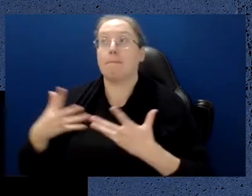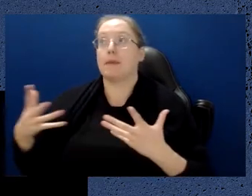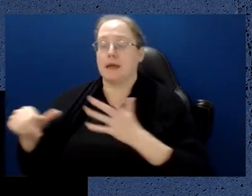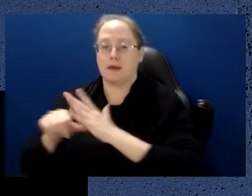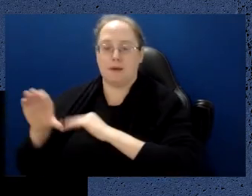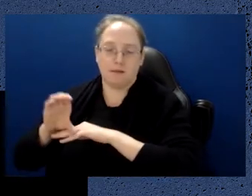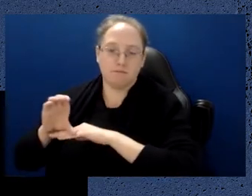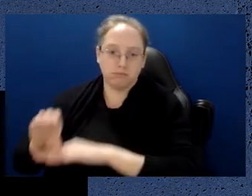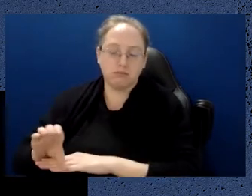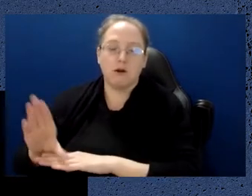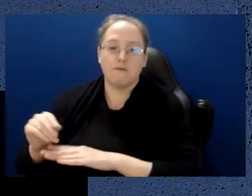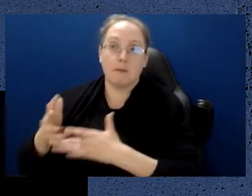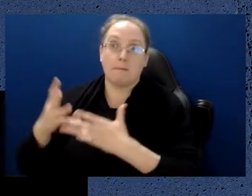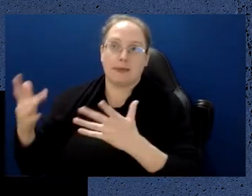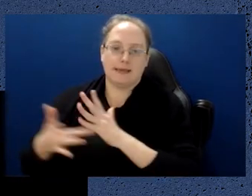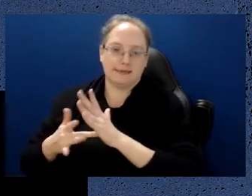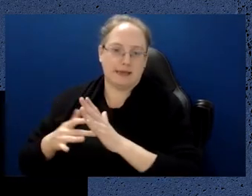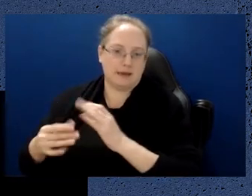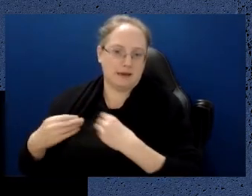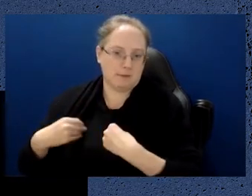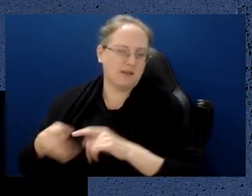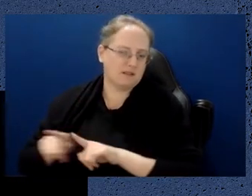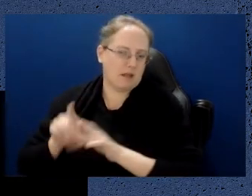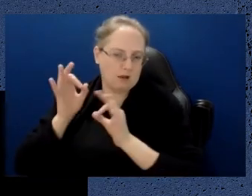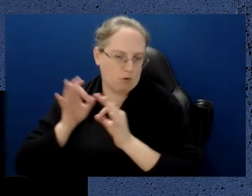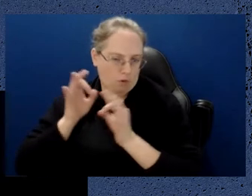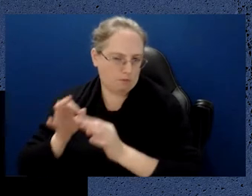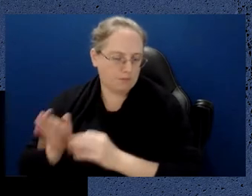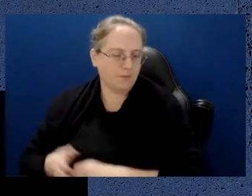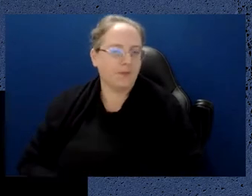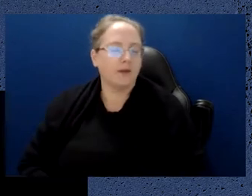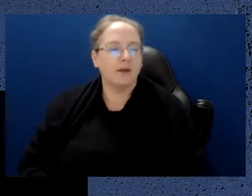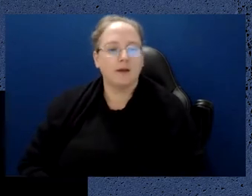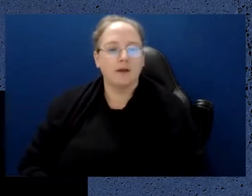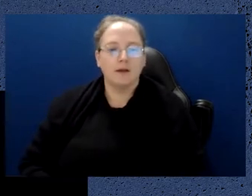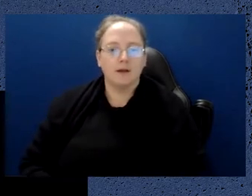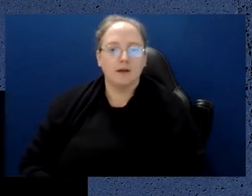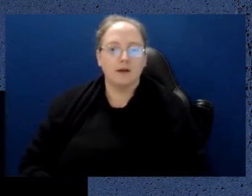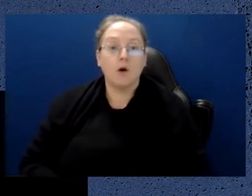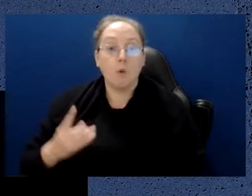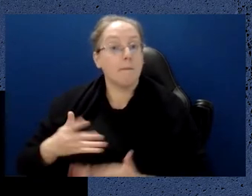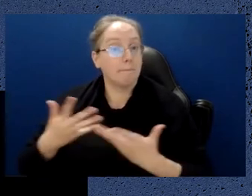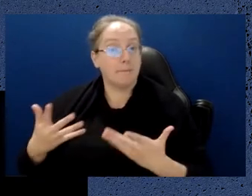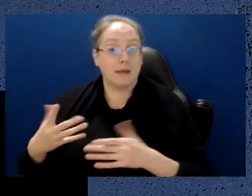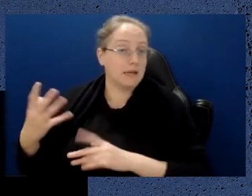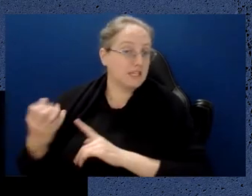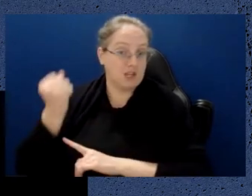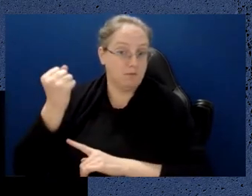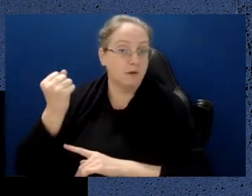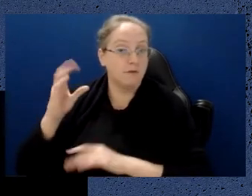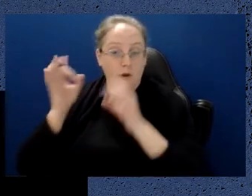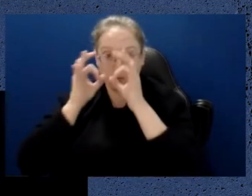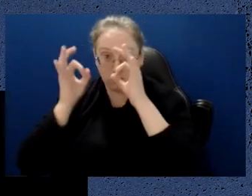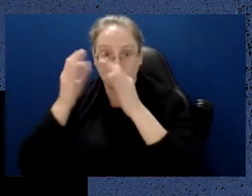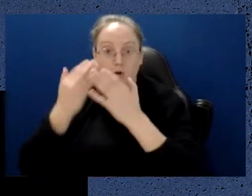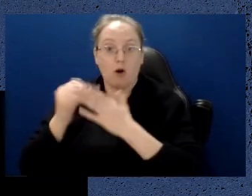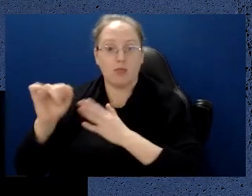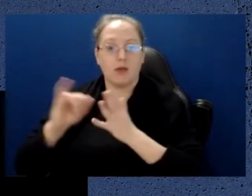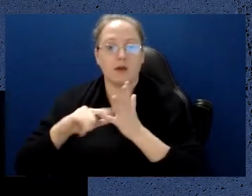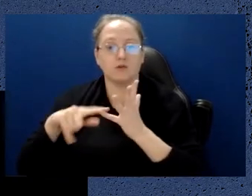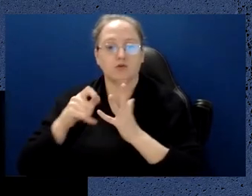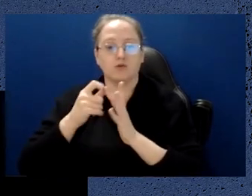included. One of the first big results was, in fact, from Google on one of their superconducting